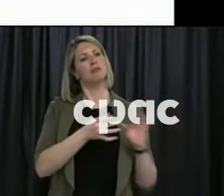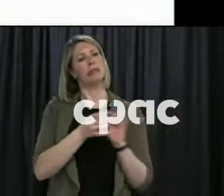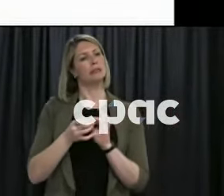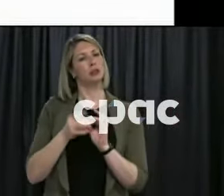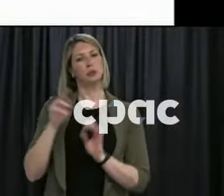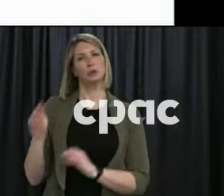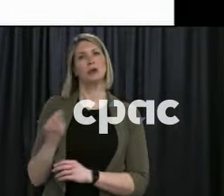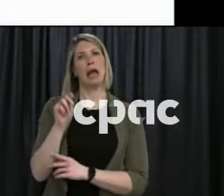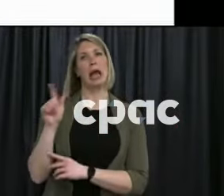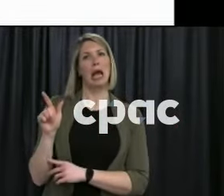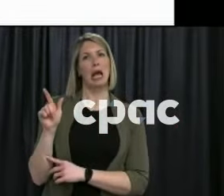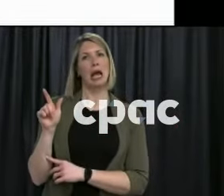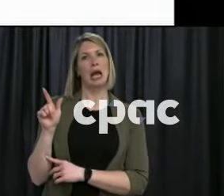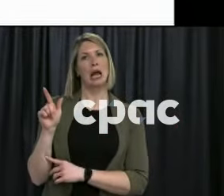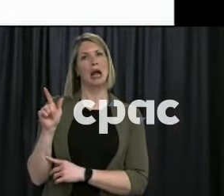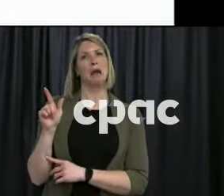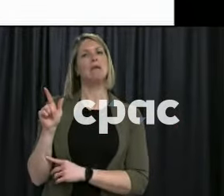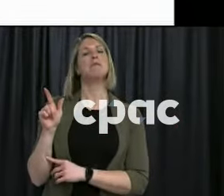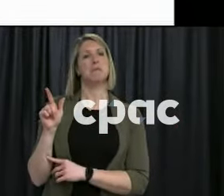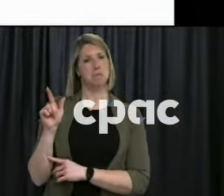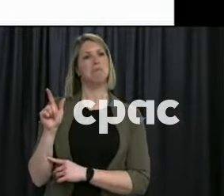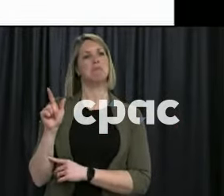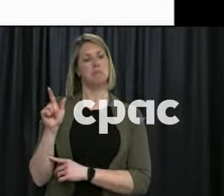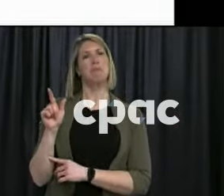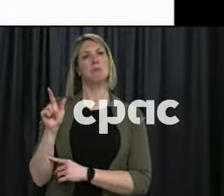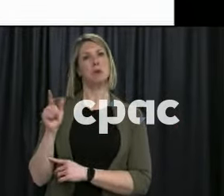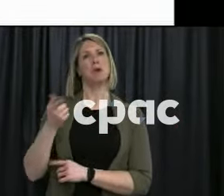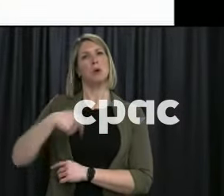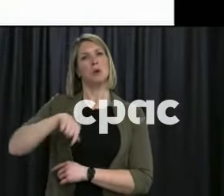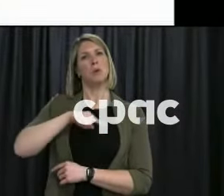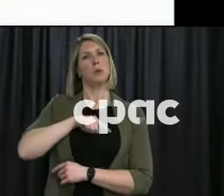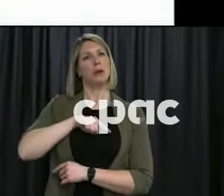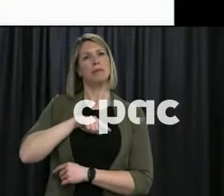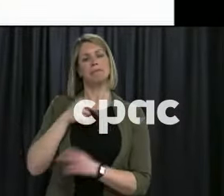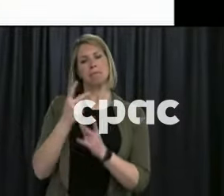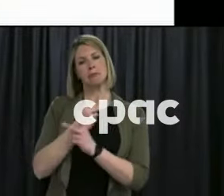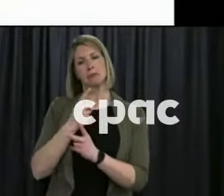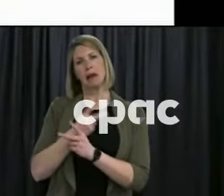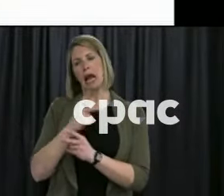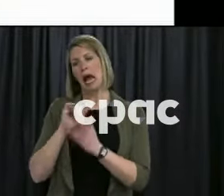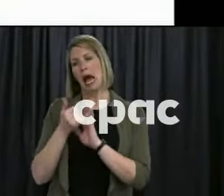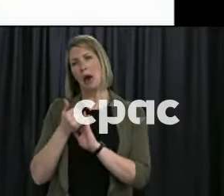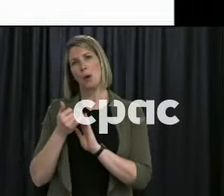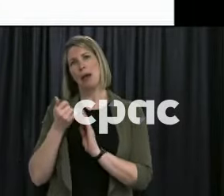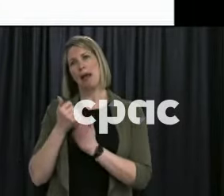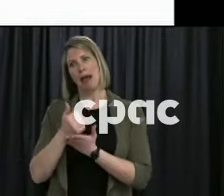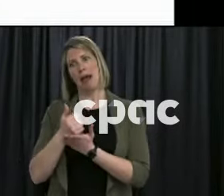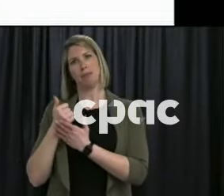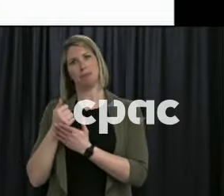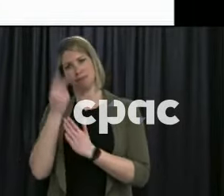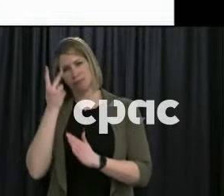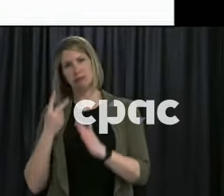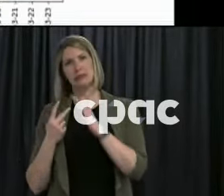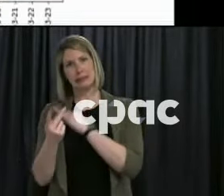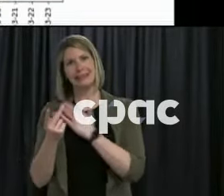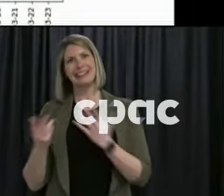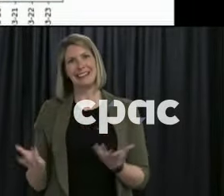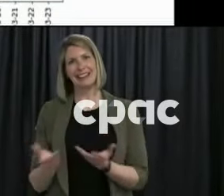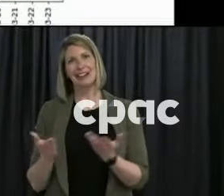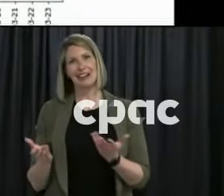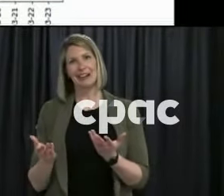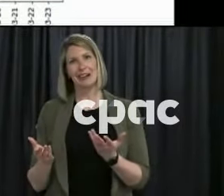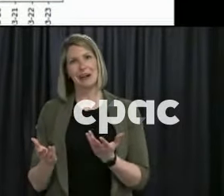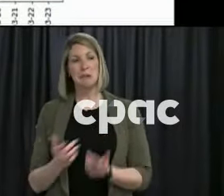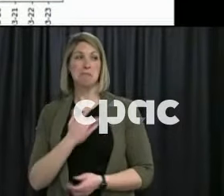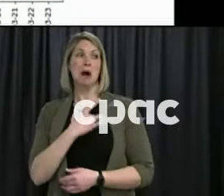is we actually interrogate that data to help with our predictions because thankfully our cases traditionally have been